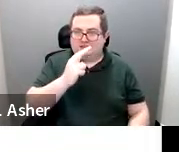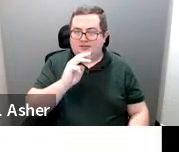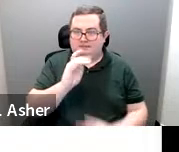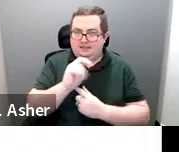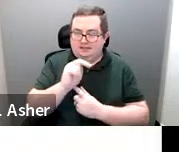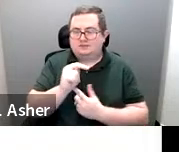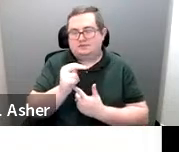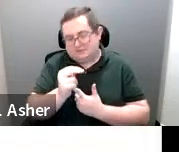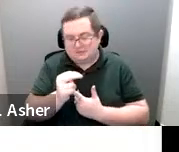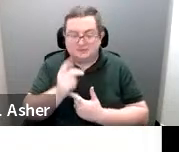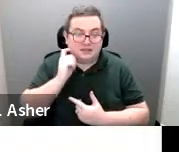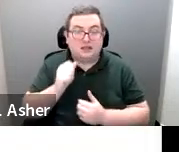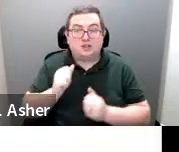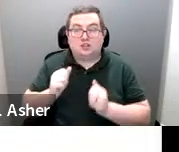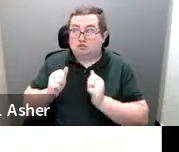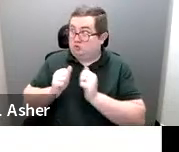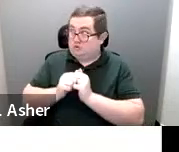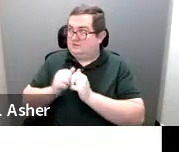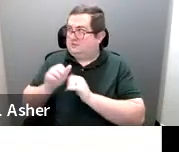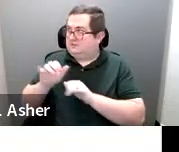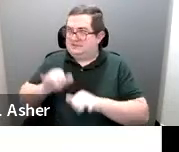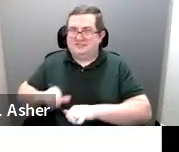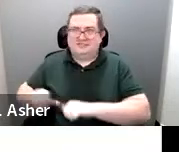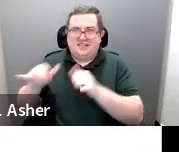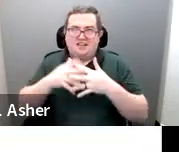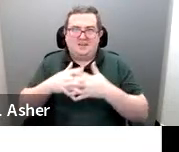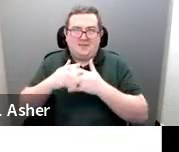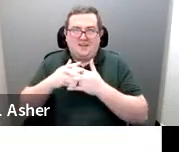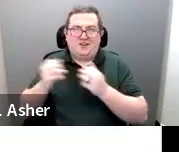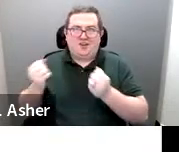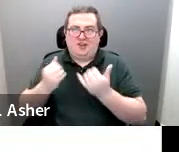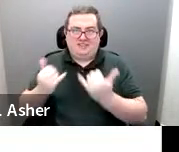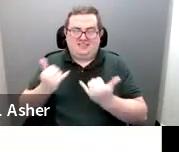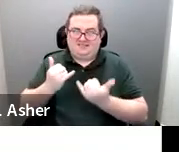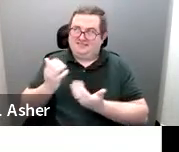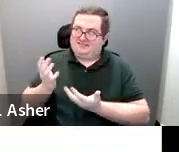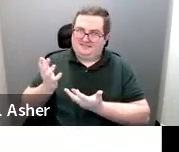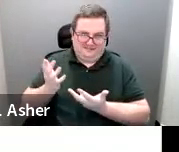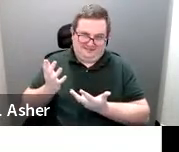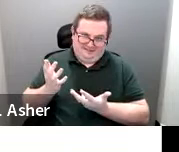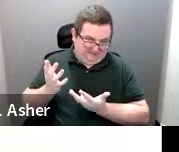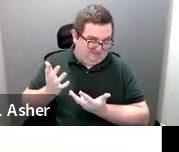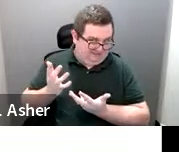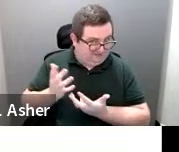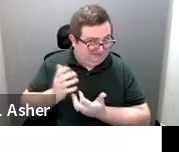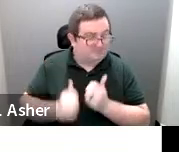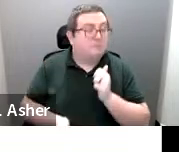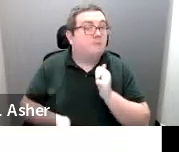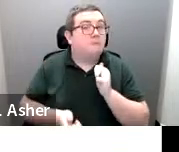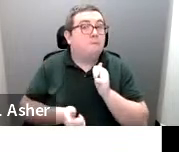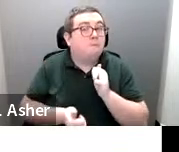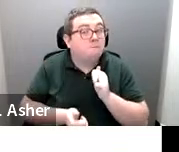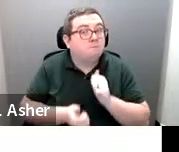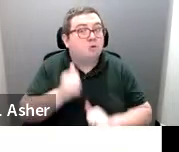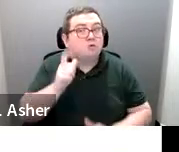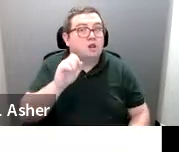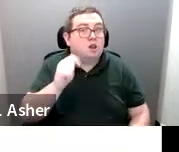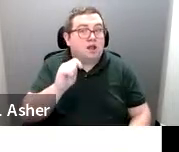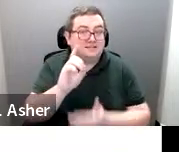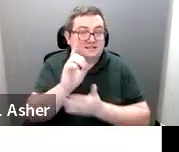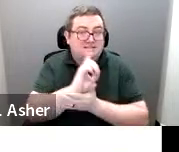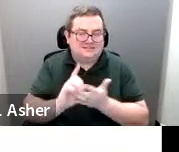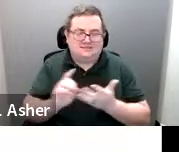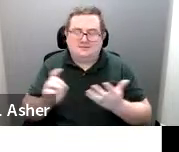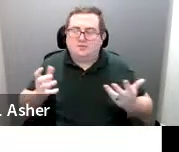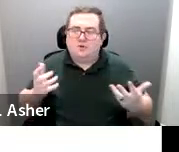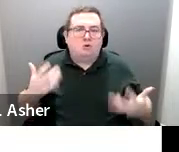because with the size of standard American cars these days, most lot designers are